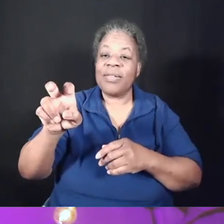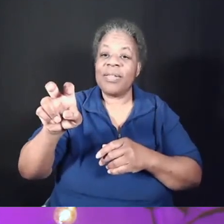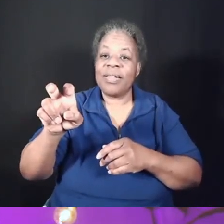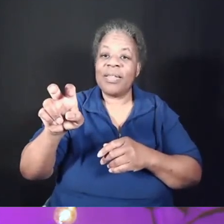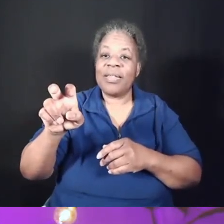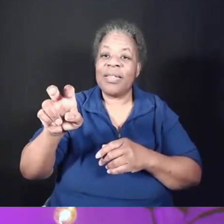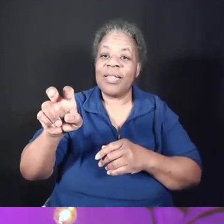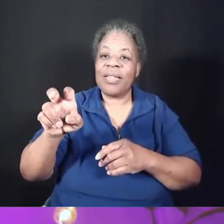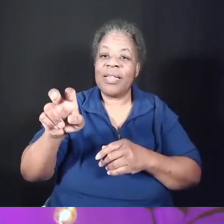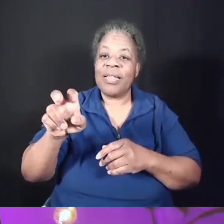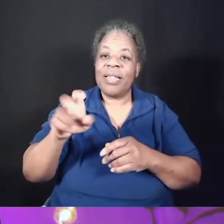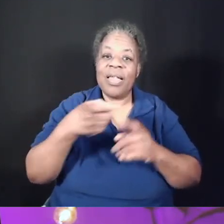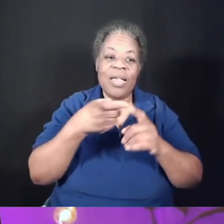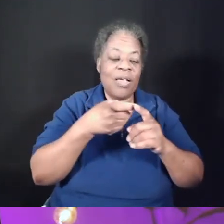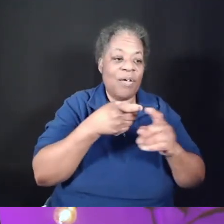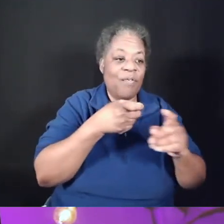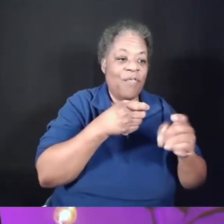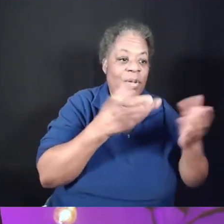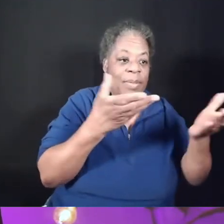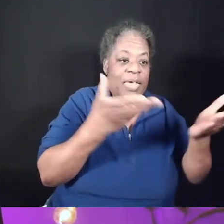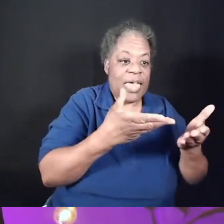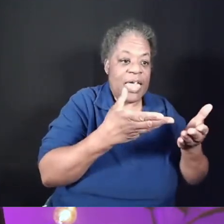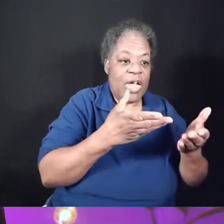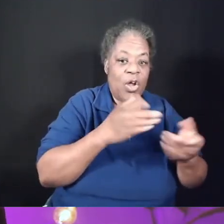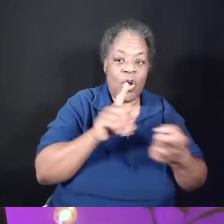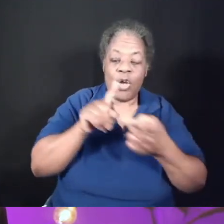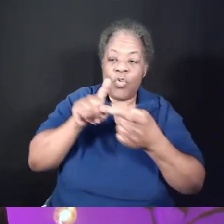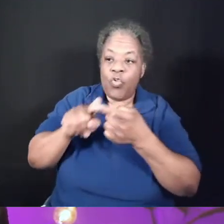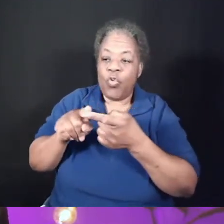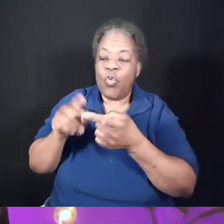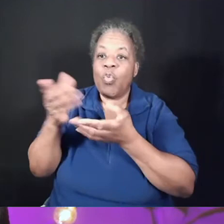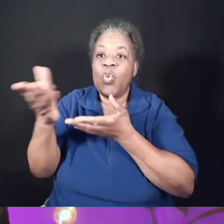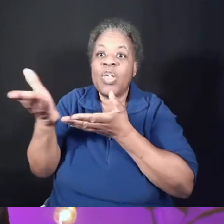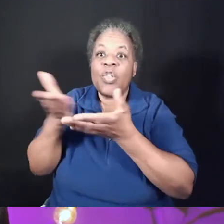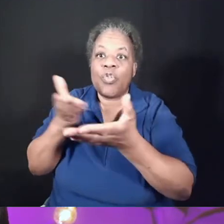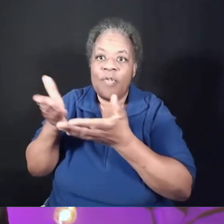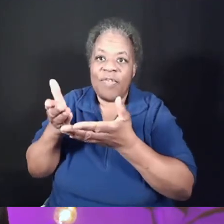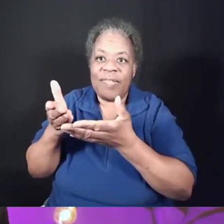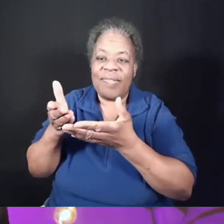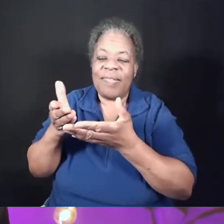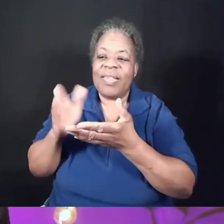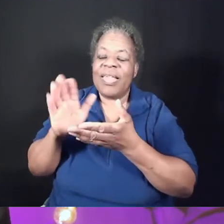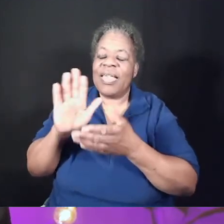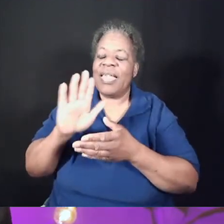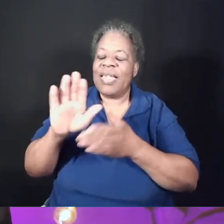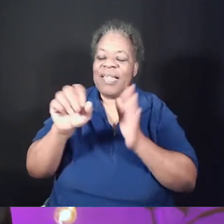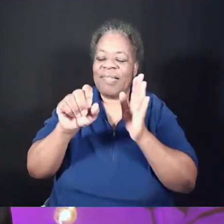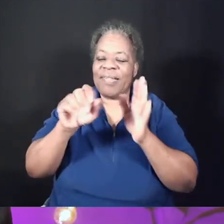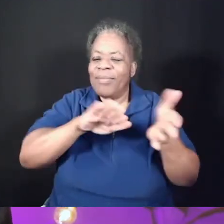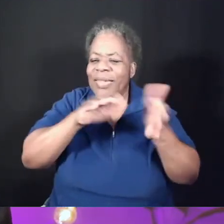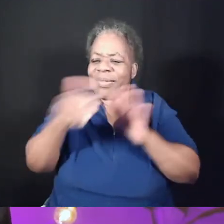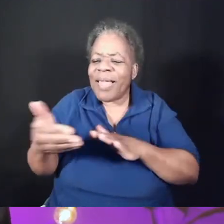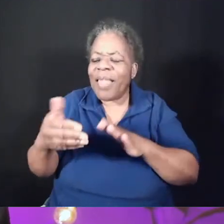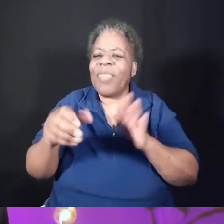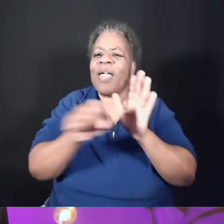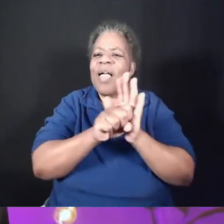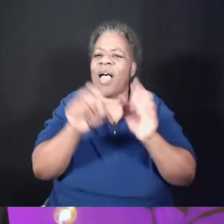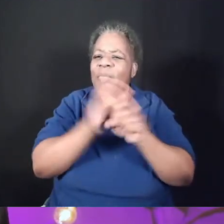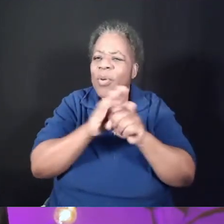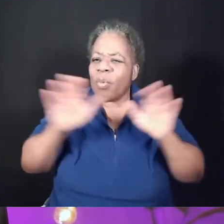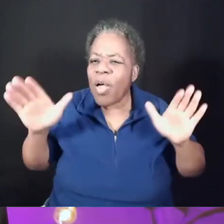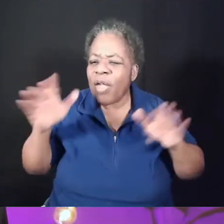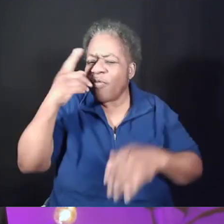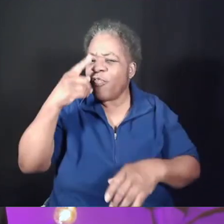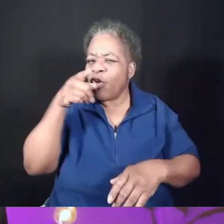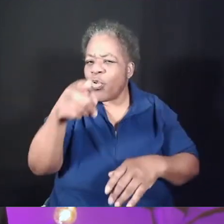from here to the ultimate symbol of service, His death on the cross for you and me. Jesus, through His death and His